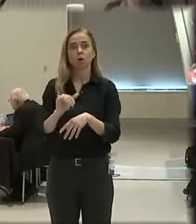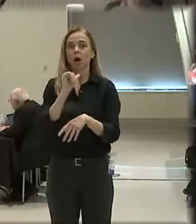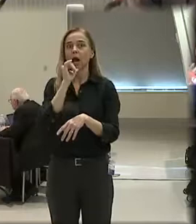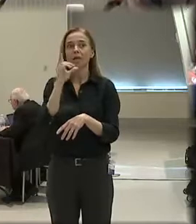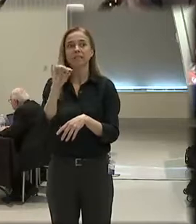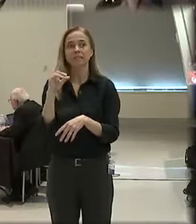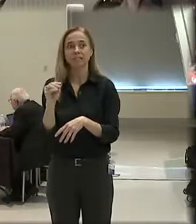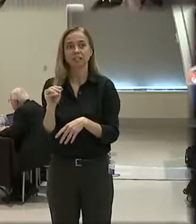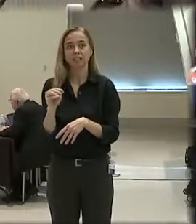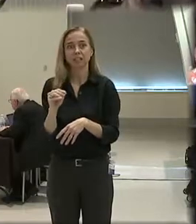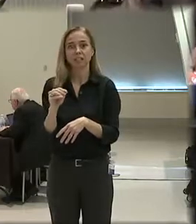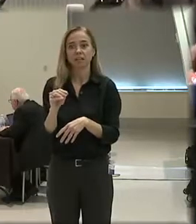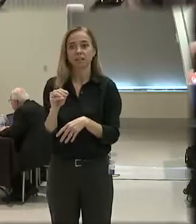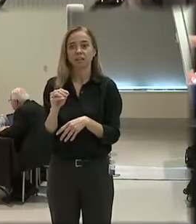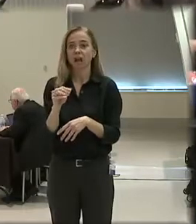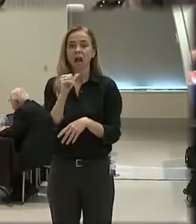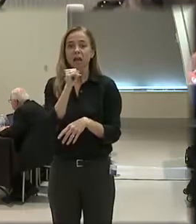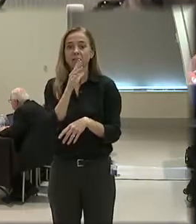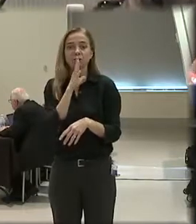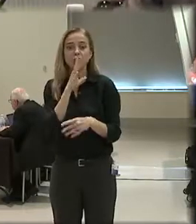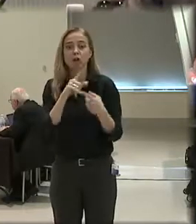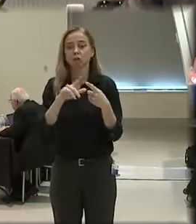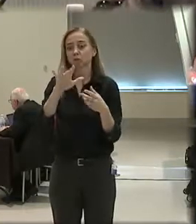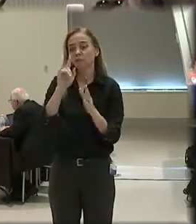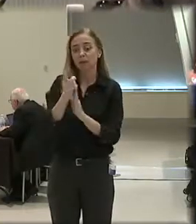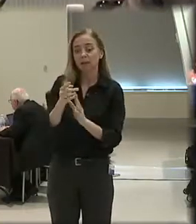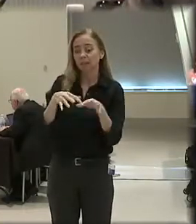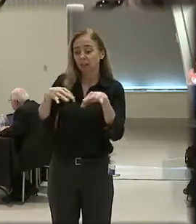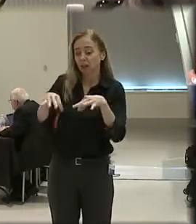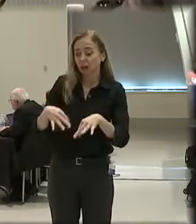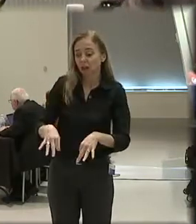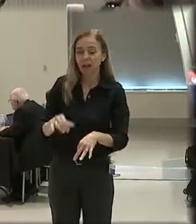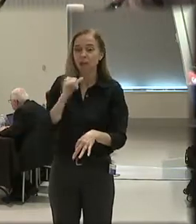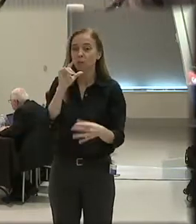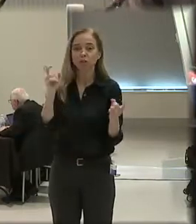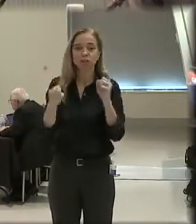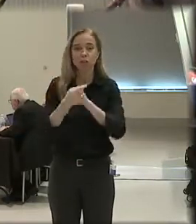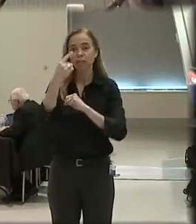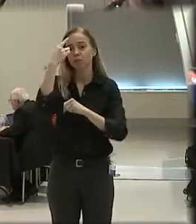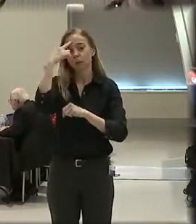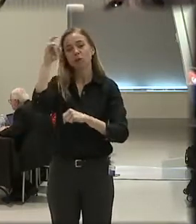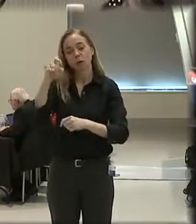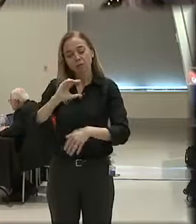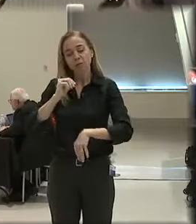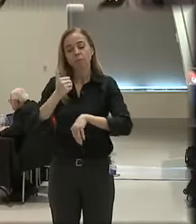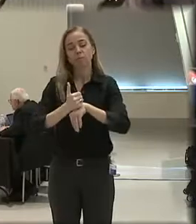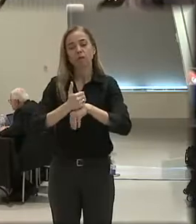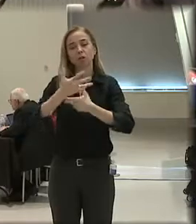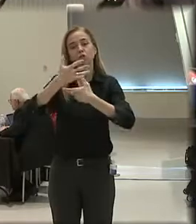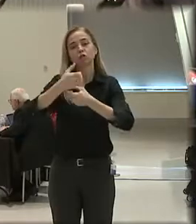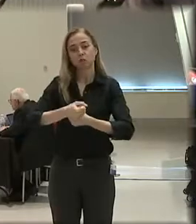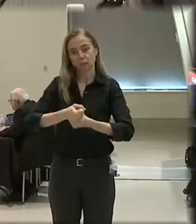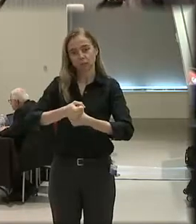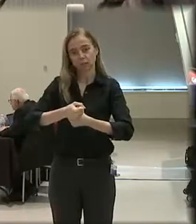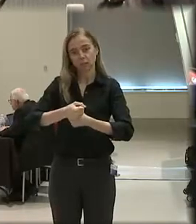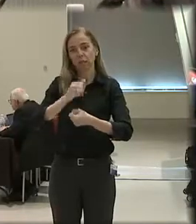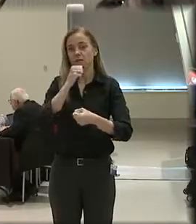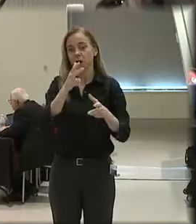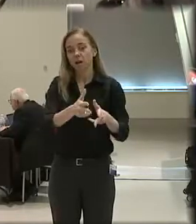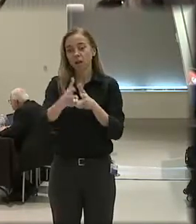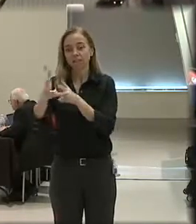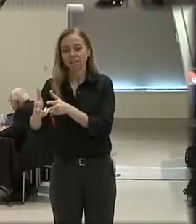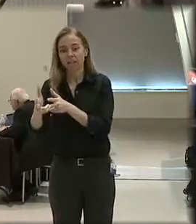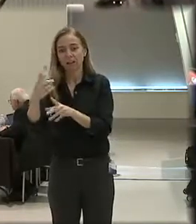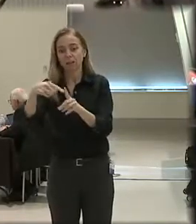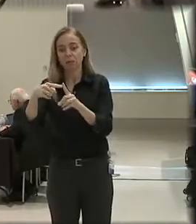talk to her for 25 minutes would never change her mind. And that's what we have to get at, and we have to build that trust ahead of time, not on the side of the road at the traffic